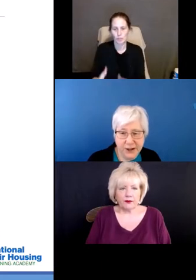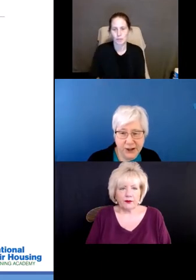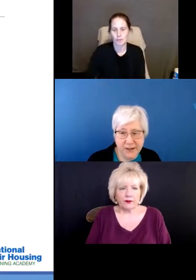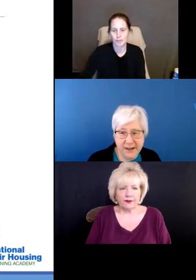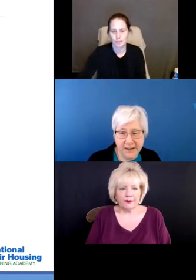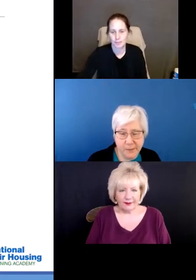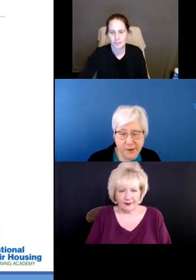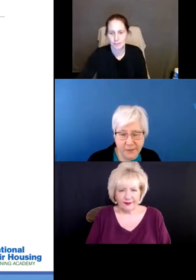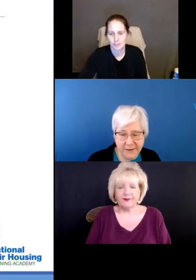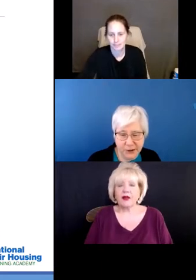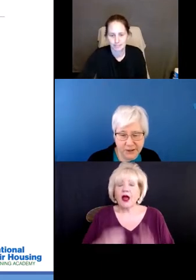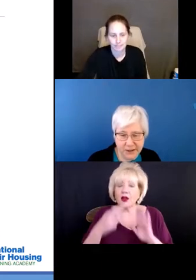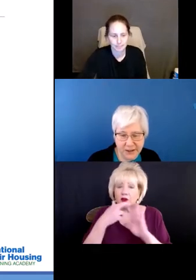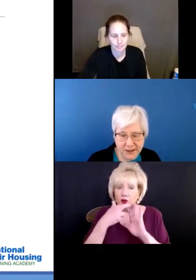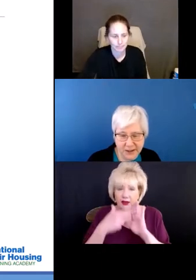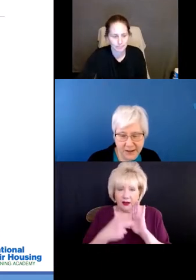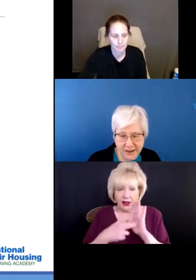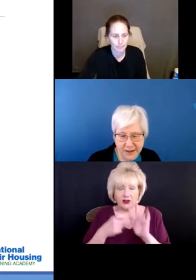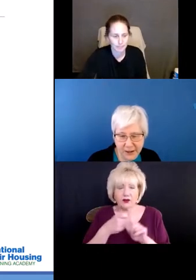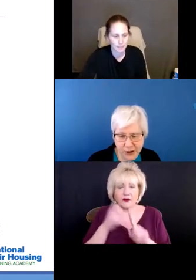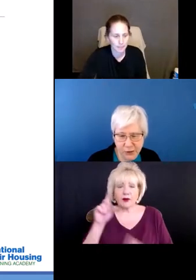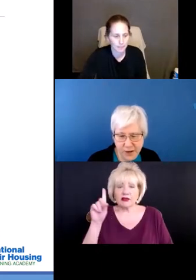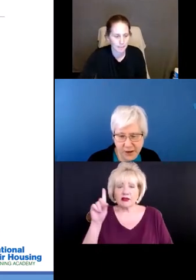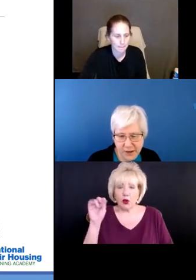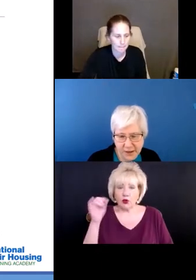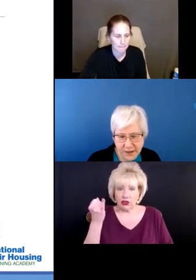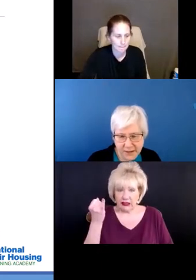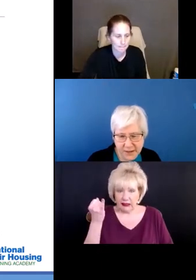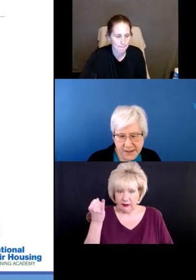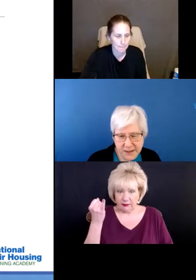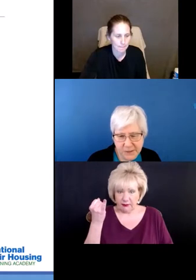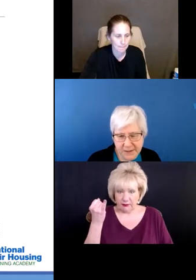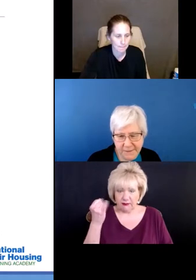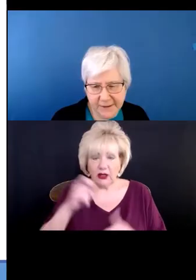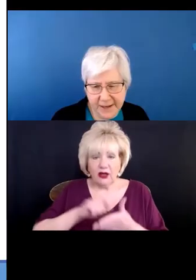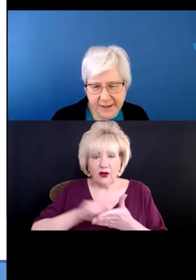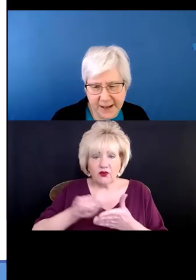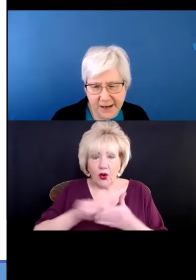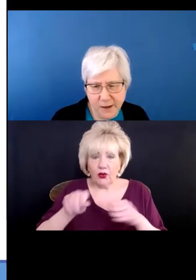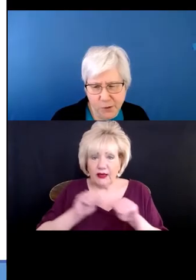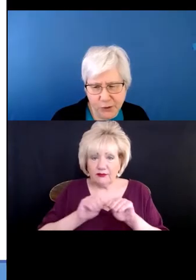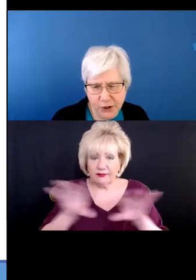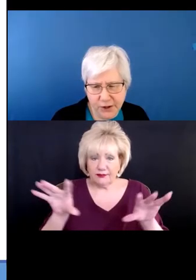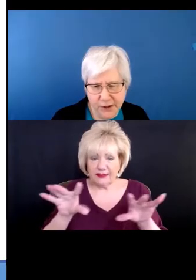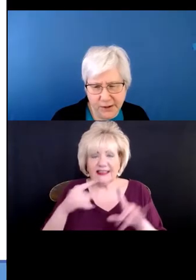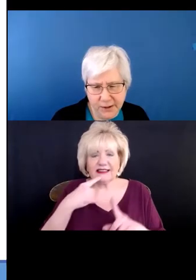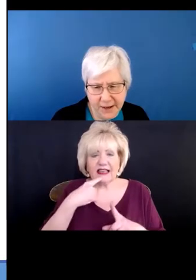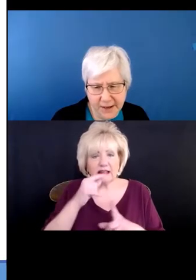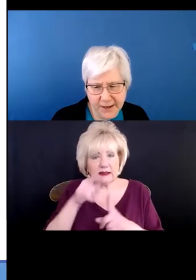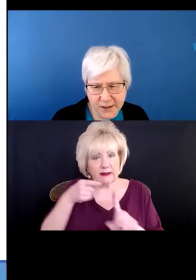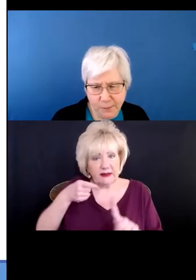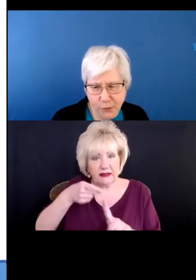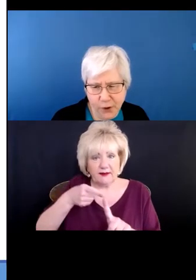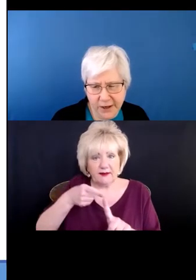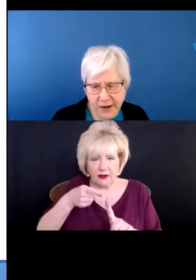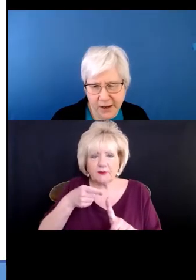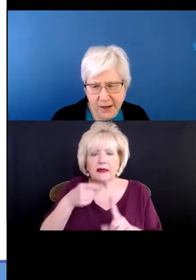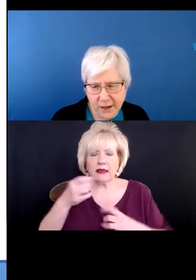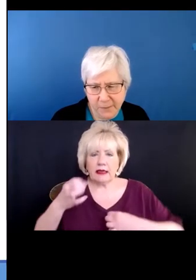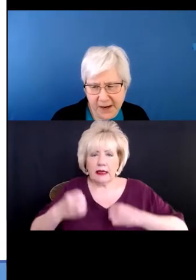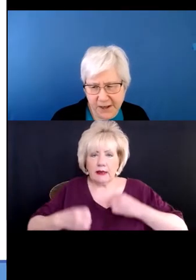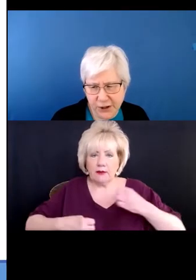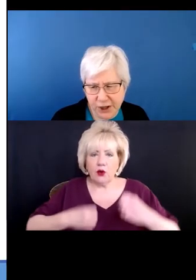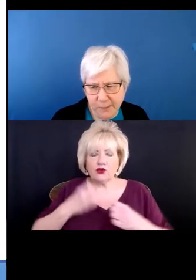regulation that the Department of Justice issued says specifically that emotional support,